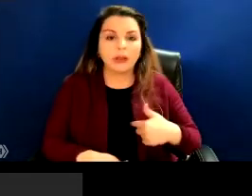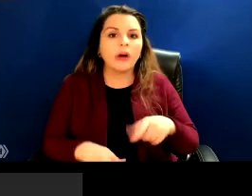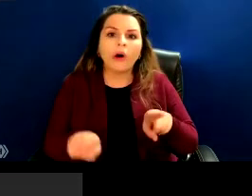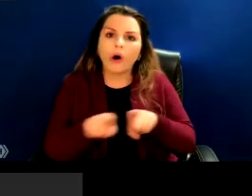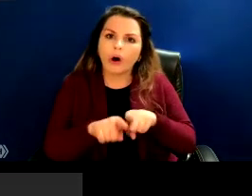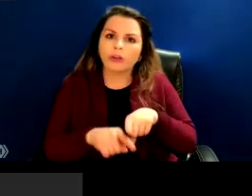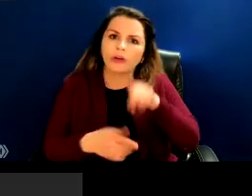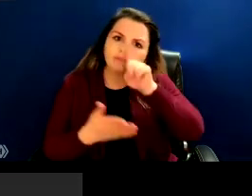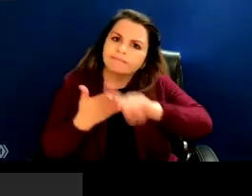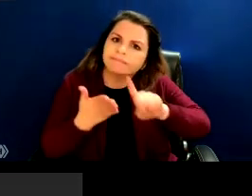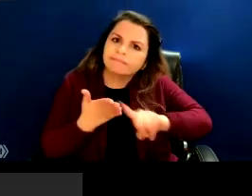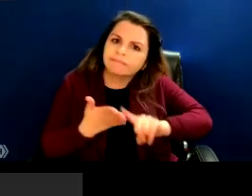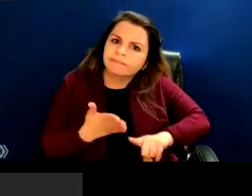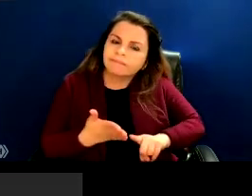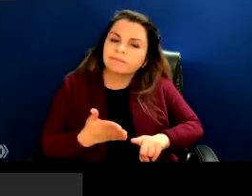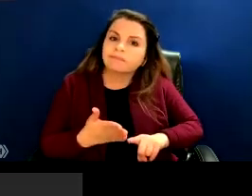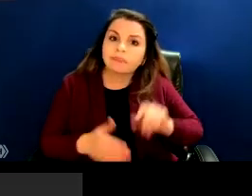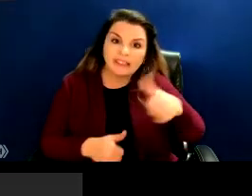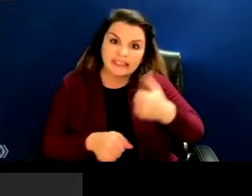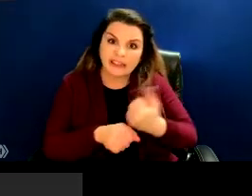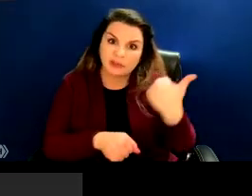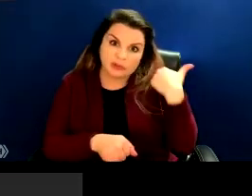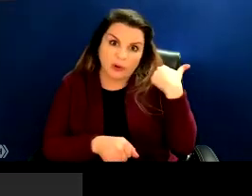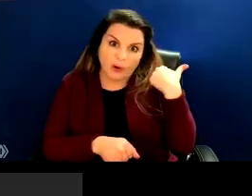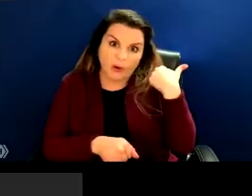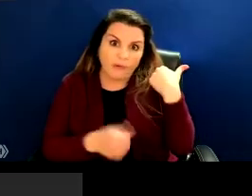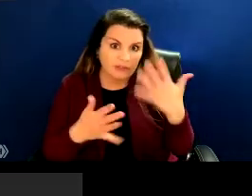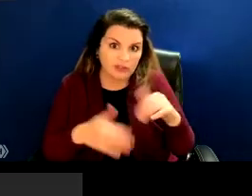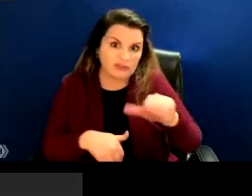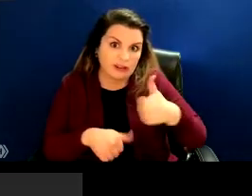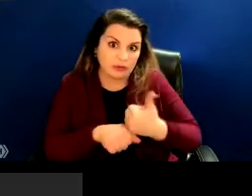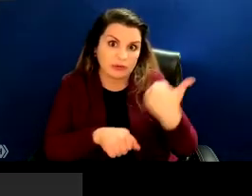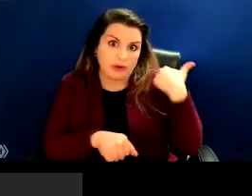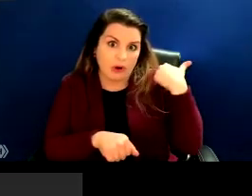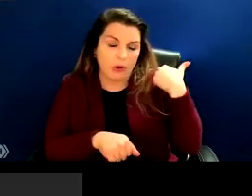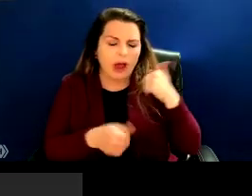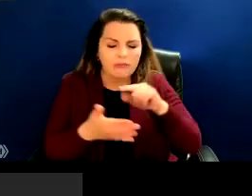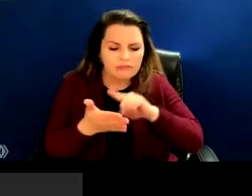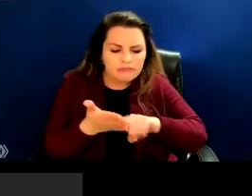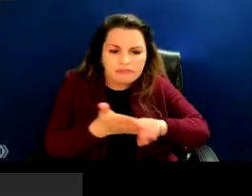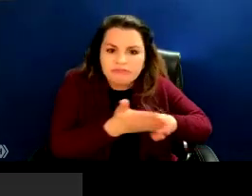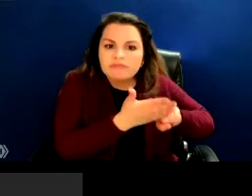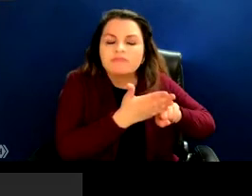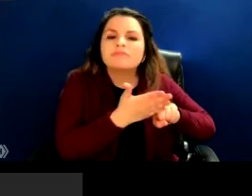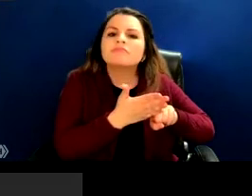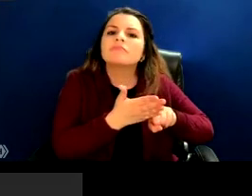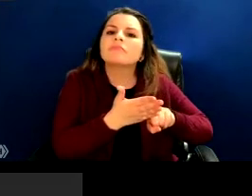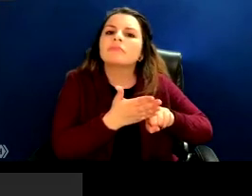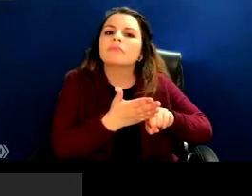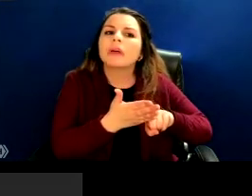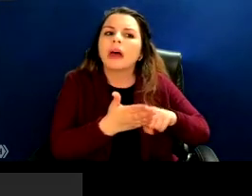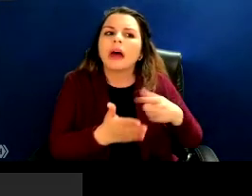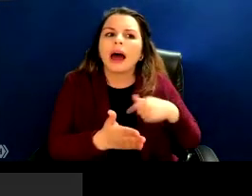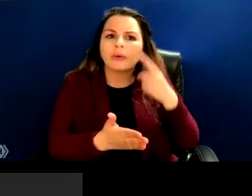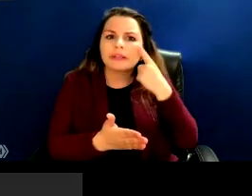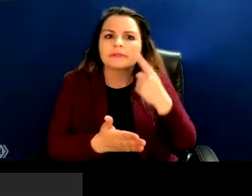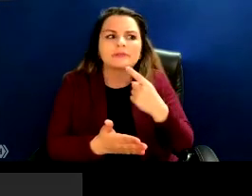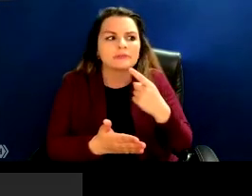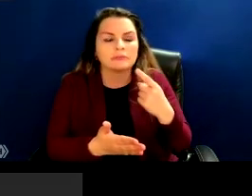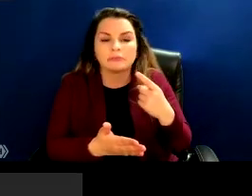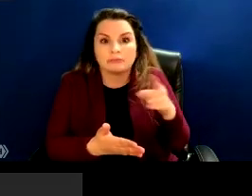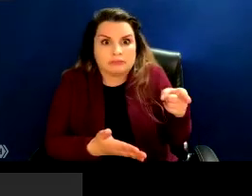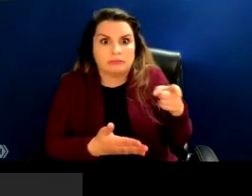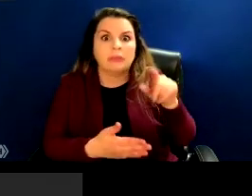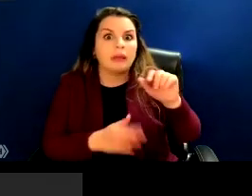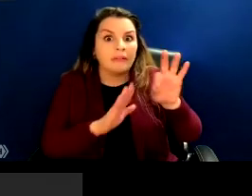research. A decade ago, more than a decade ago. When I would argue that the algorithms and their